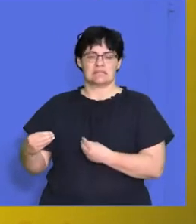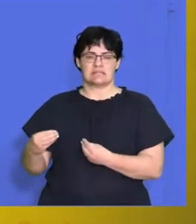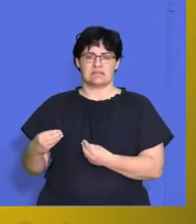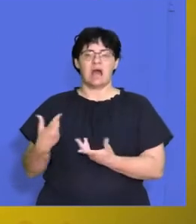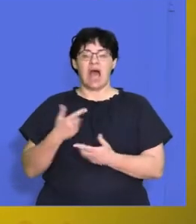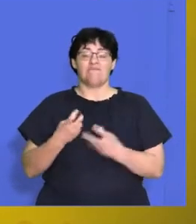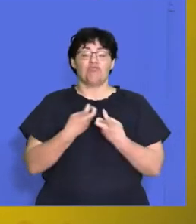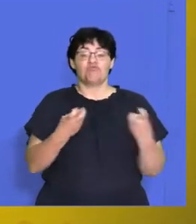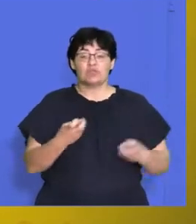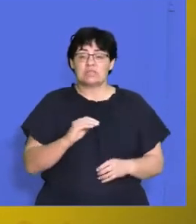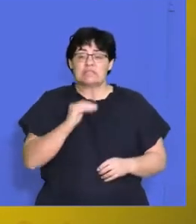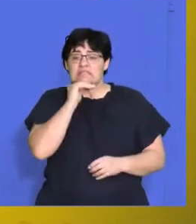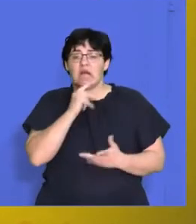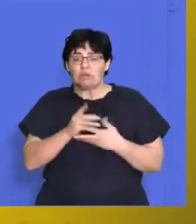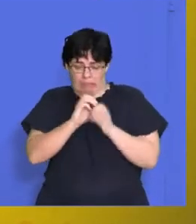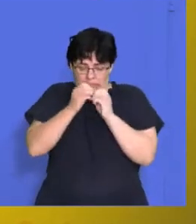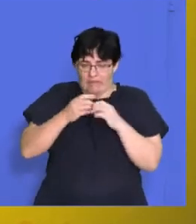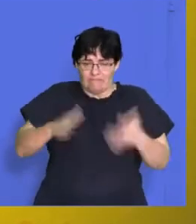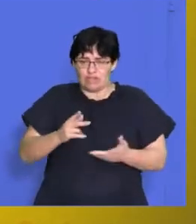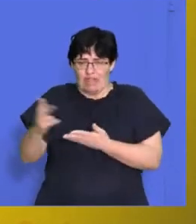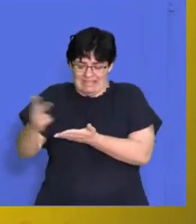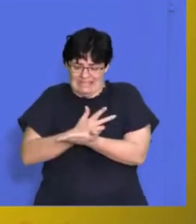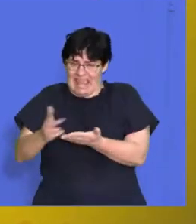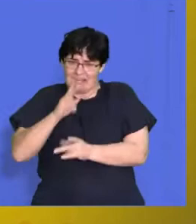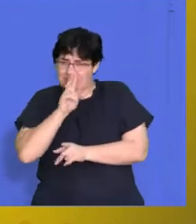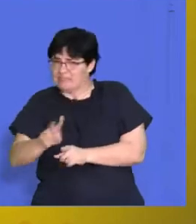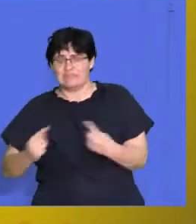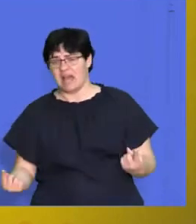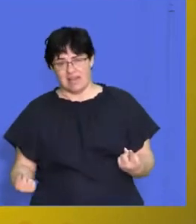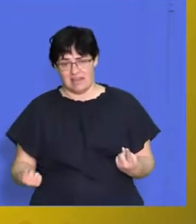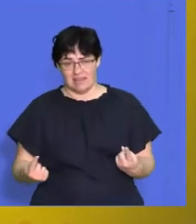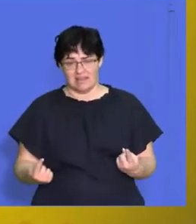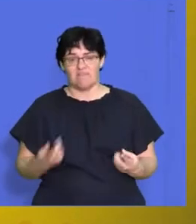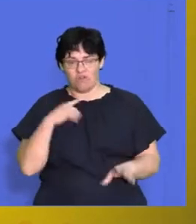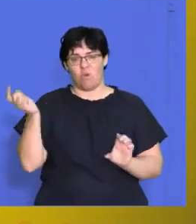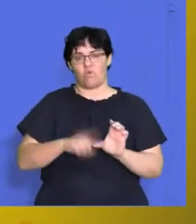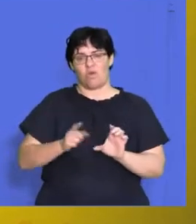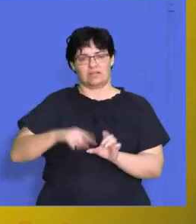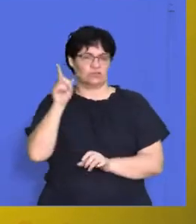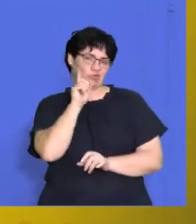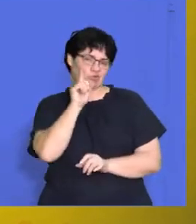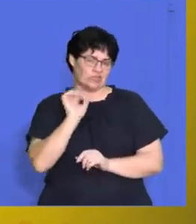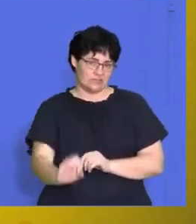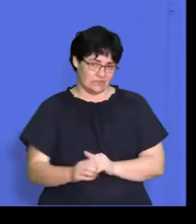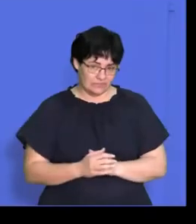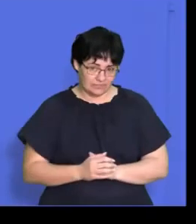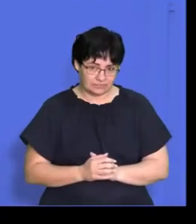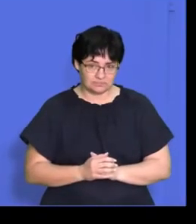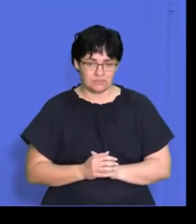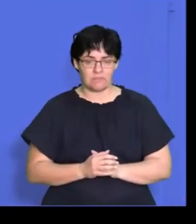have enough resources to just make the bag. don't have the resources needed to quality inspect the bag.